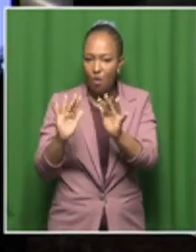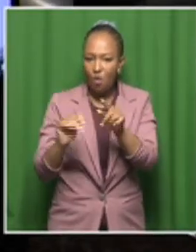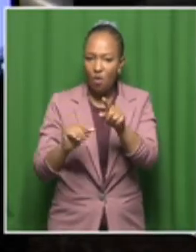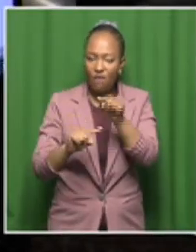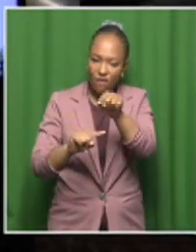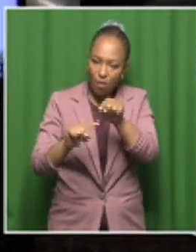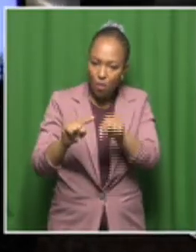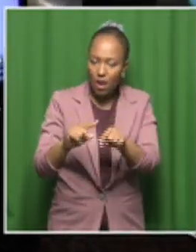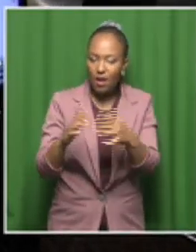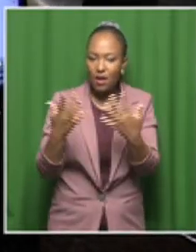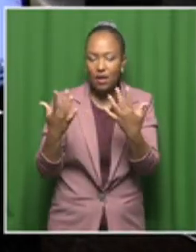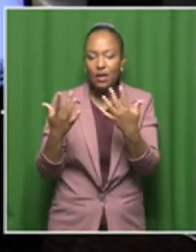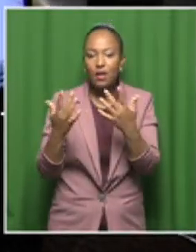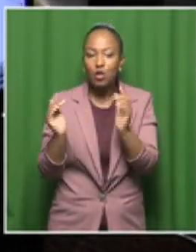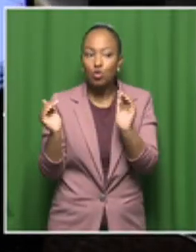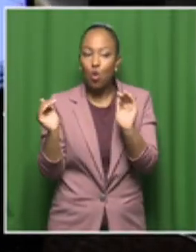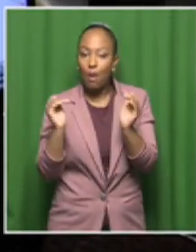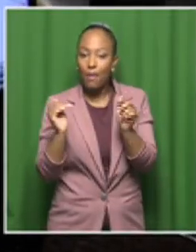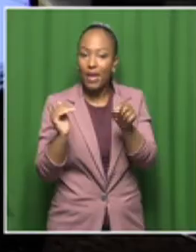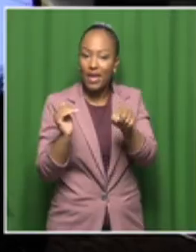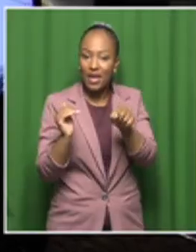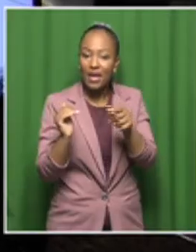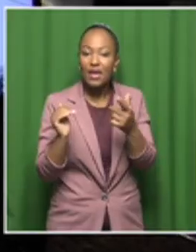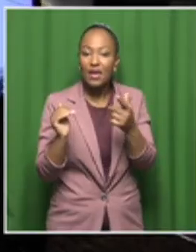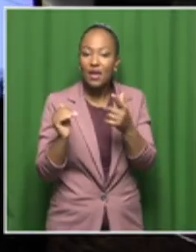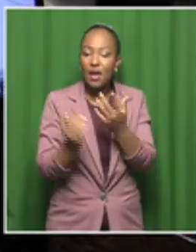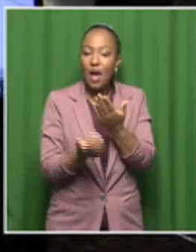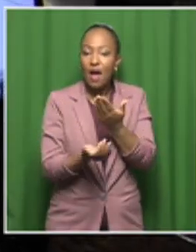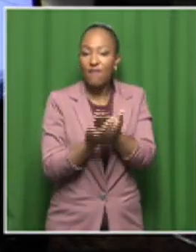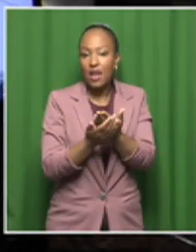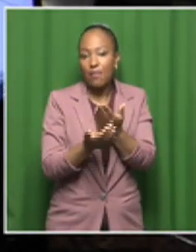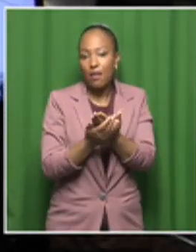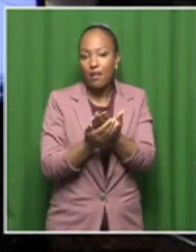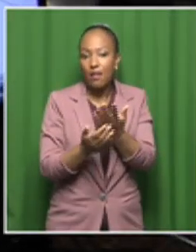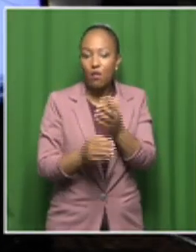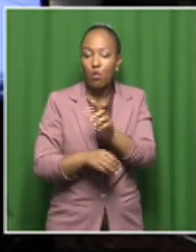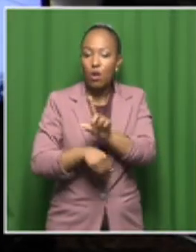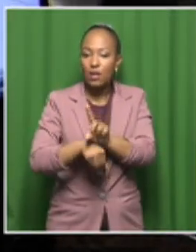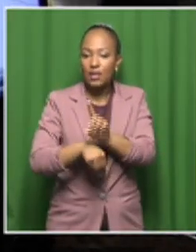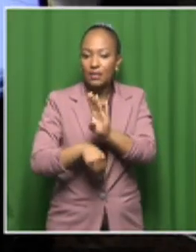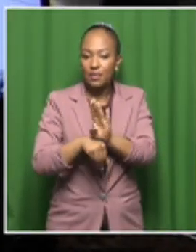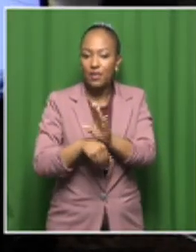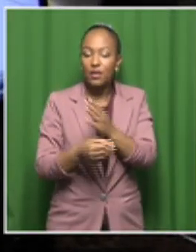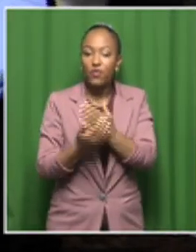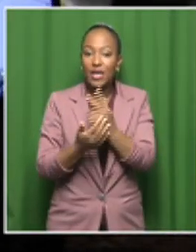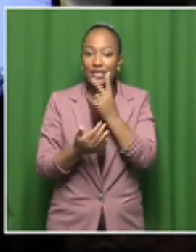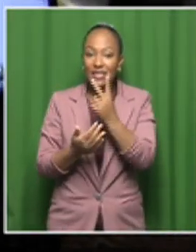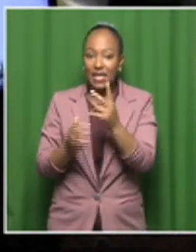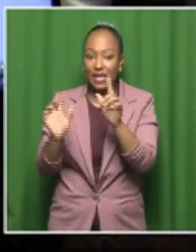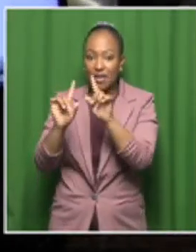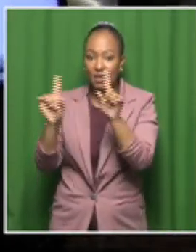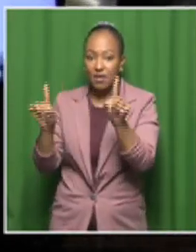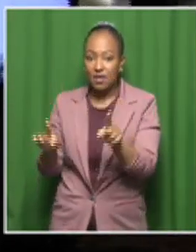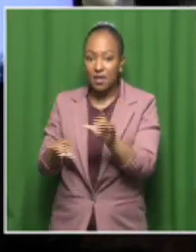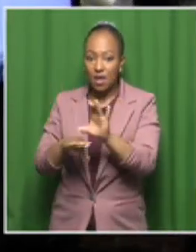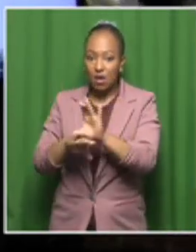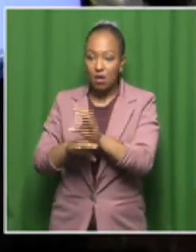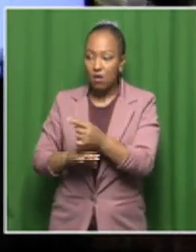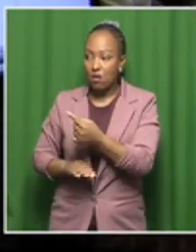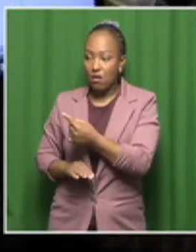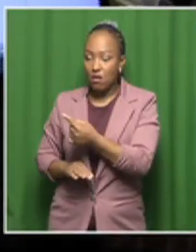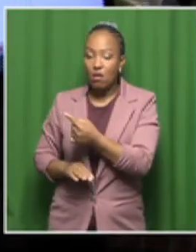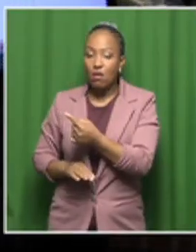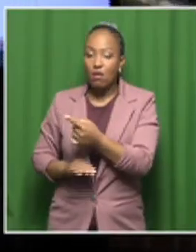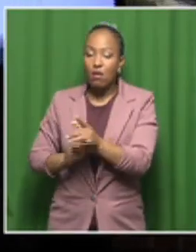comparing them to the ones that are available in the database. As we can see from this, that identified